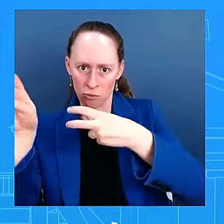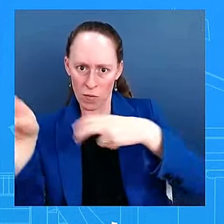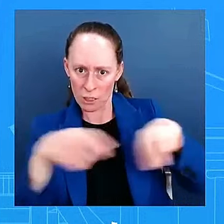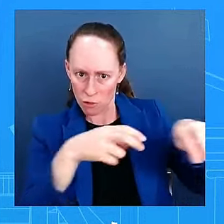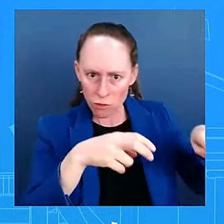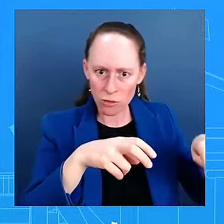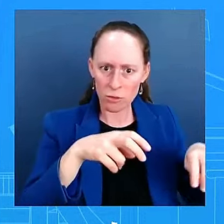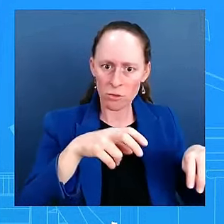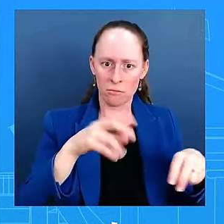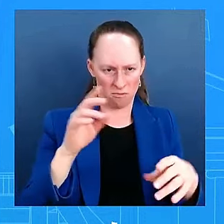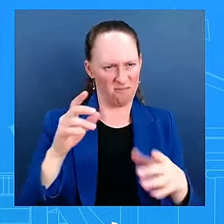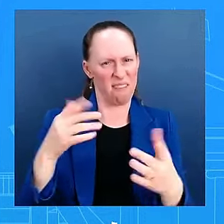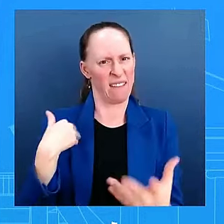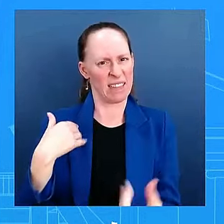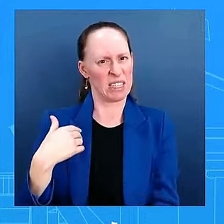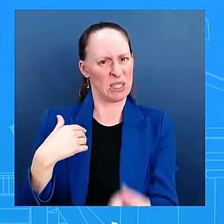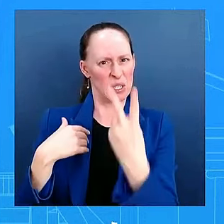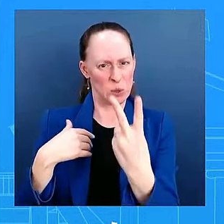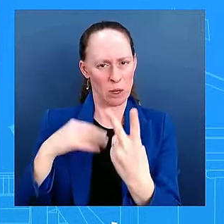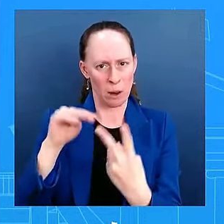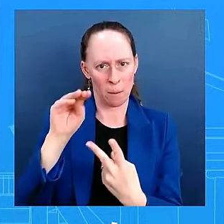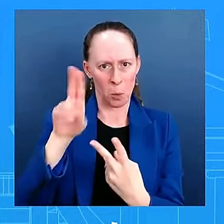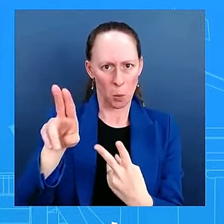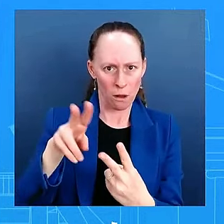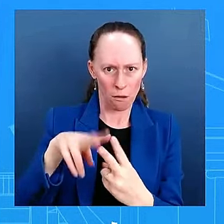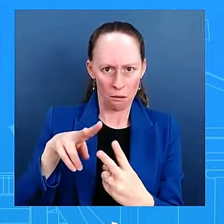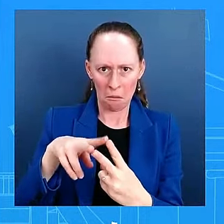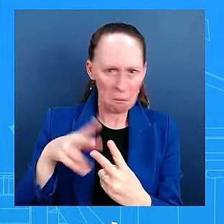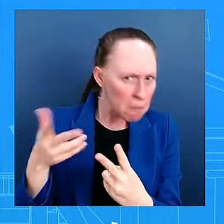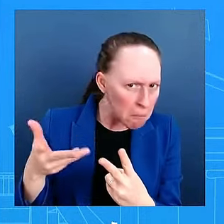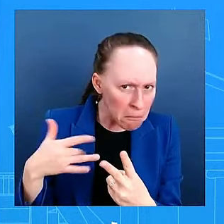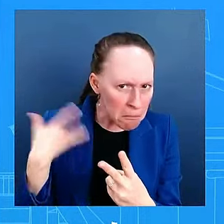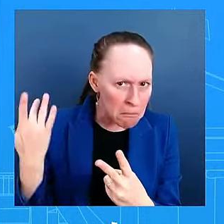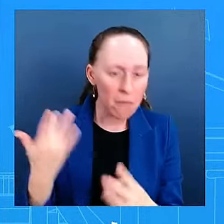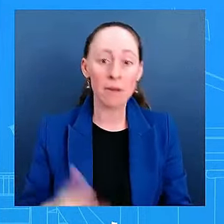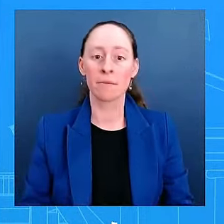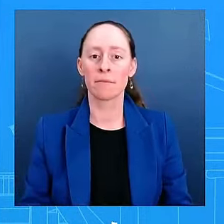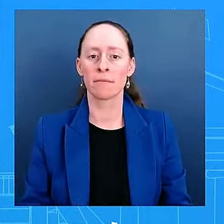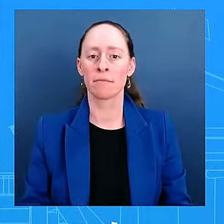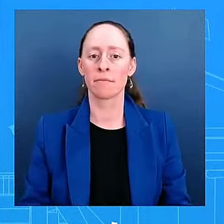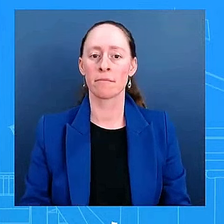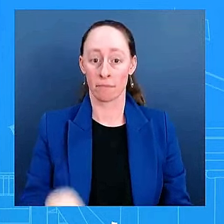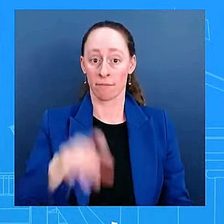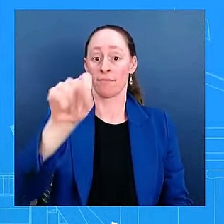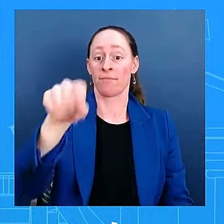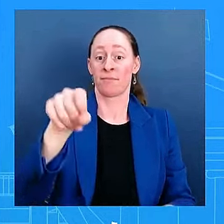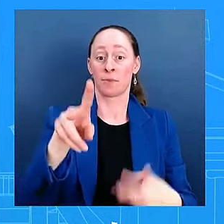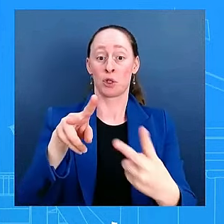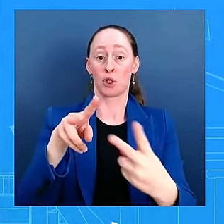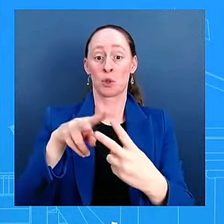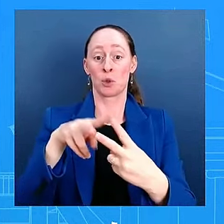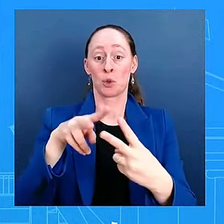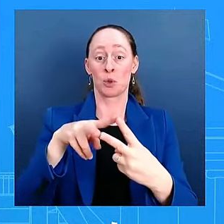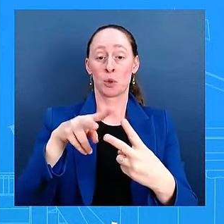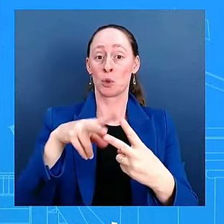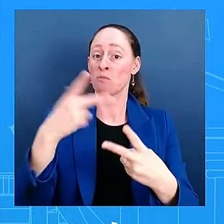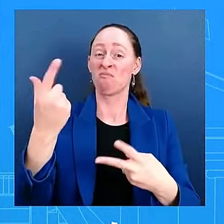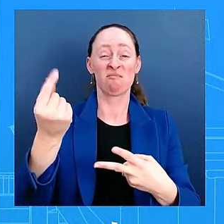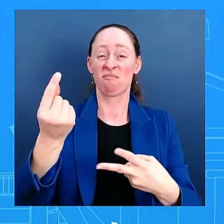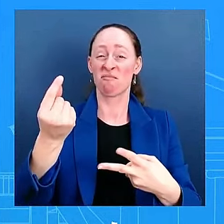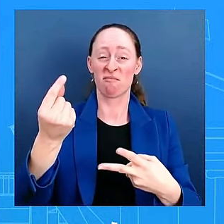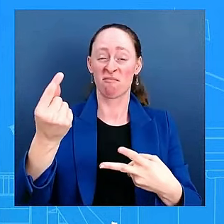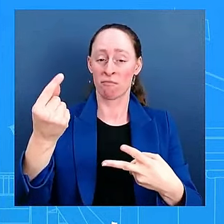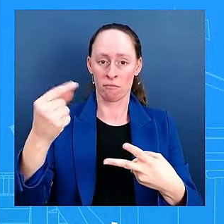Act, Transition Presidential Act, and that's what I was speaking to. I don't have anything else beyond that. This is part of the Transition